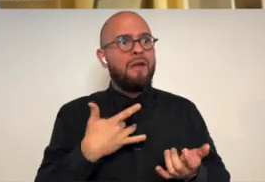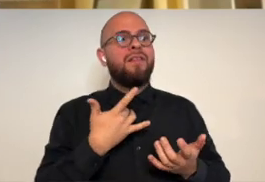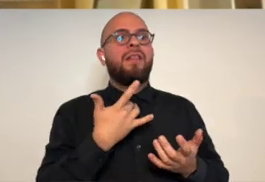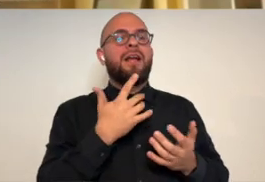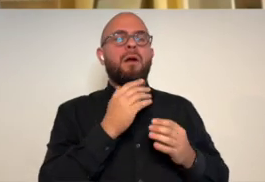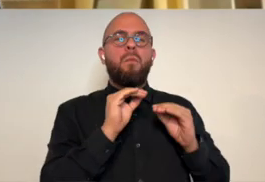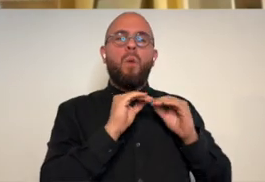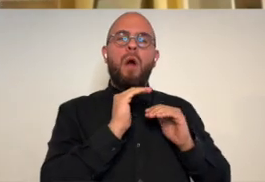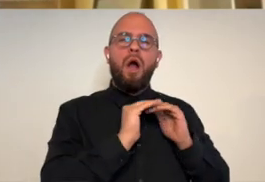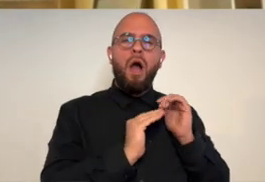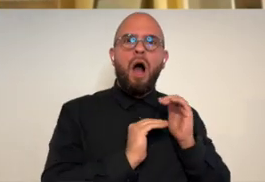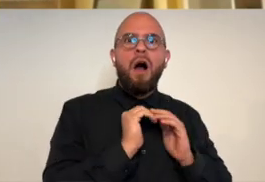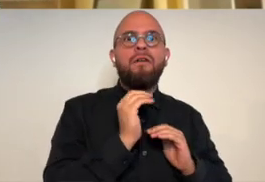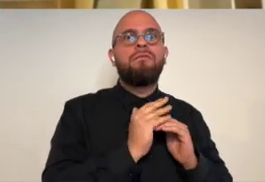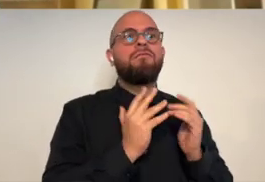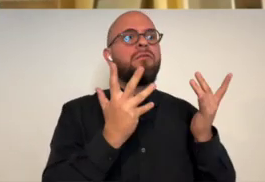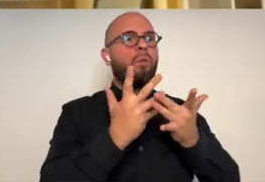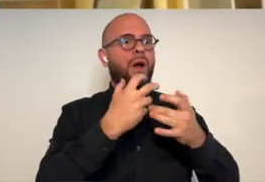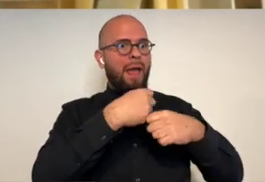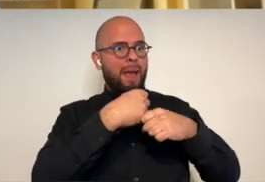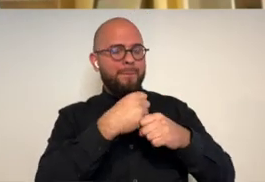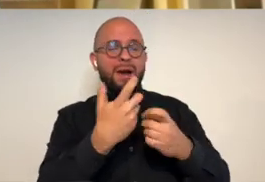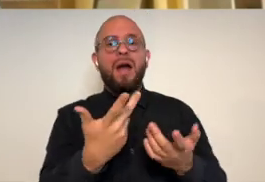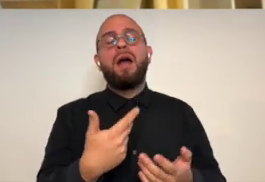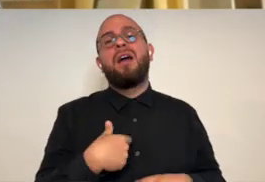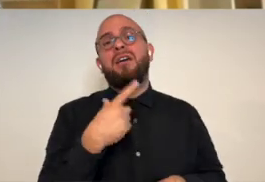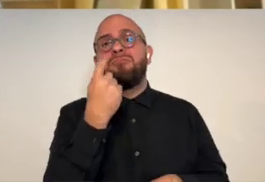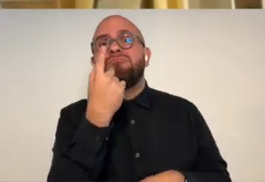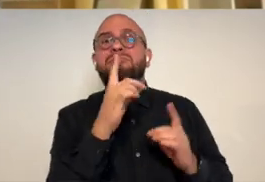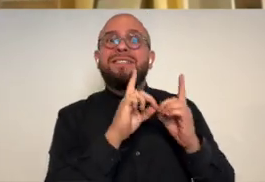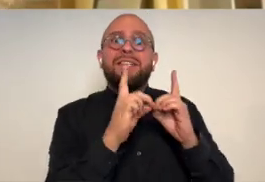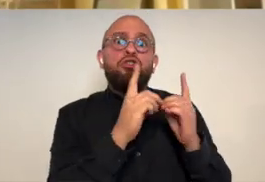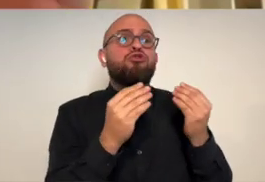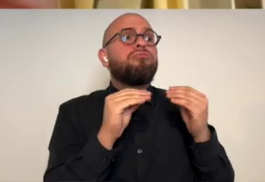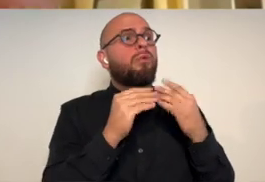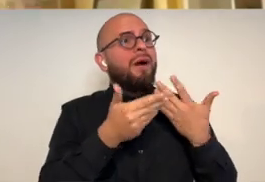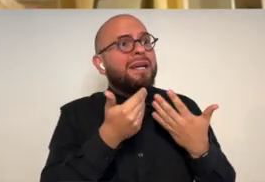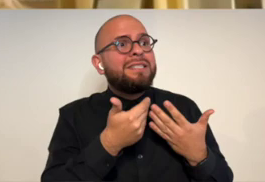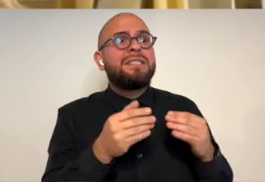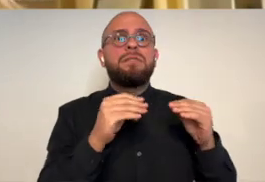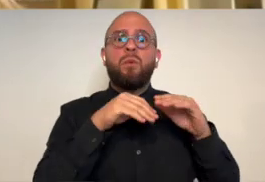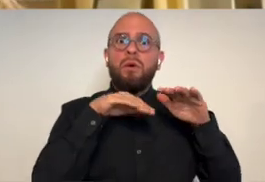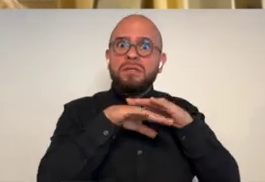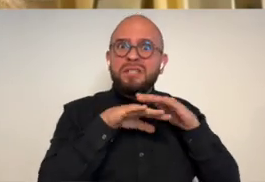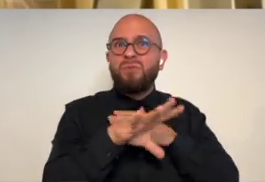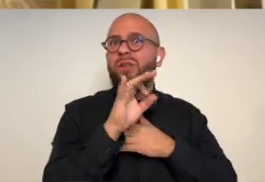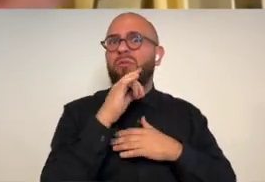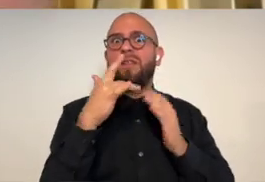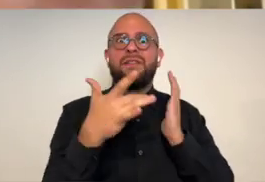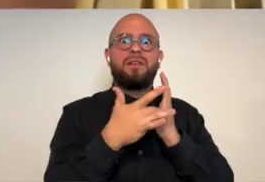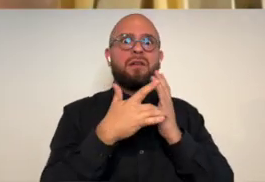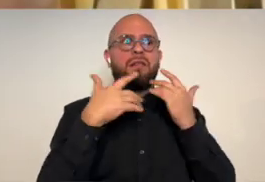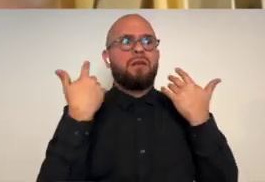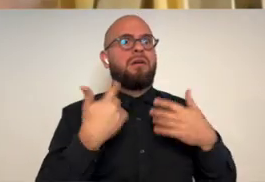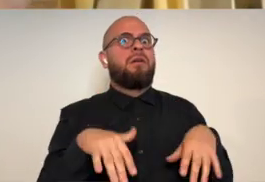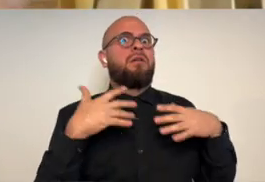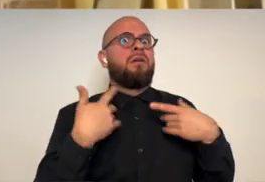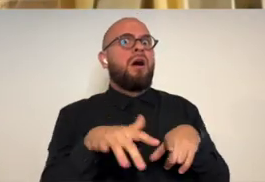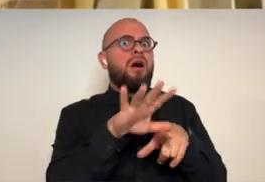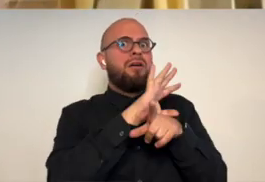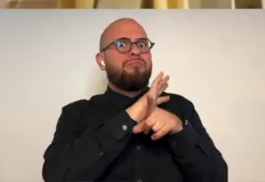now that i'm getting more comfortable with the the like output so doing the digital has been really easy really accessible